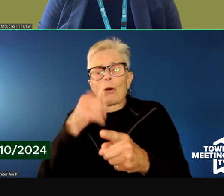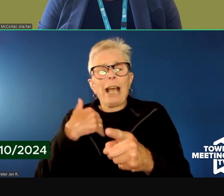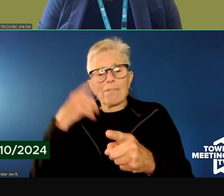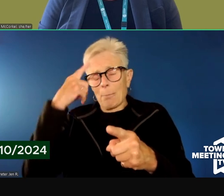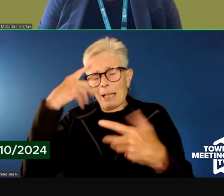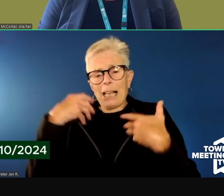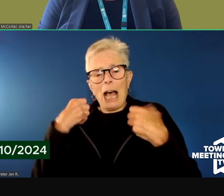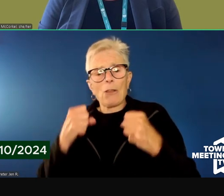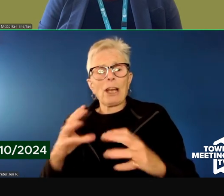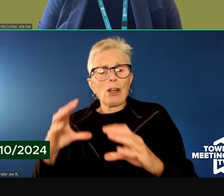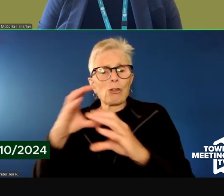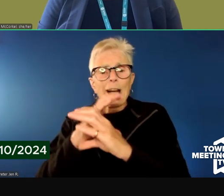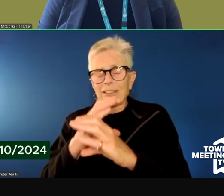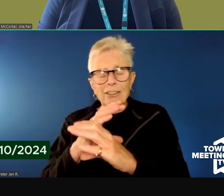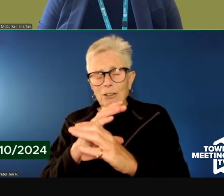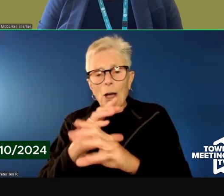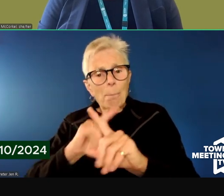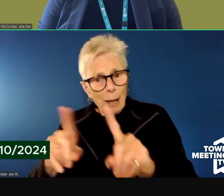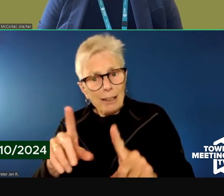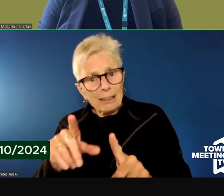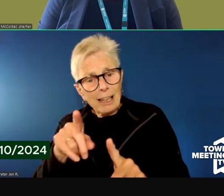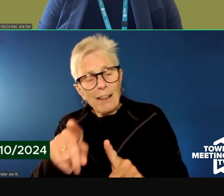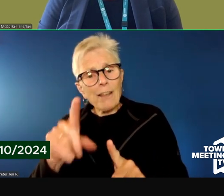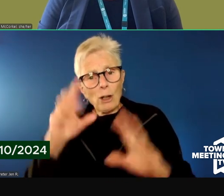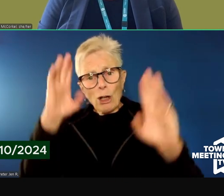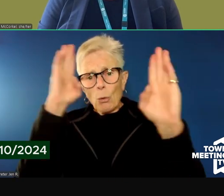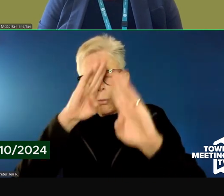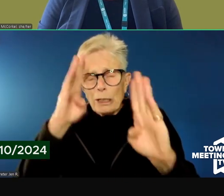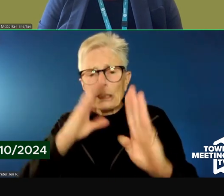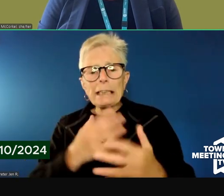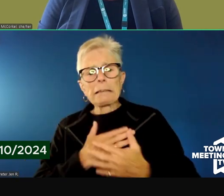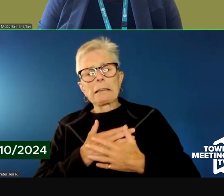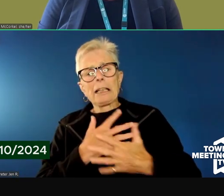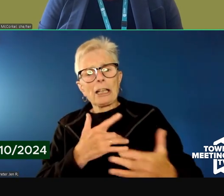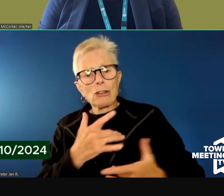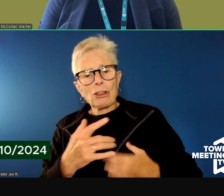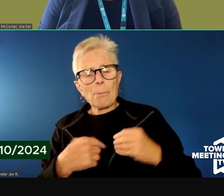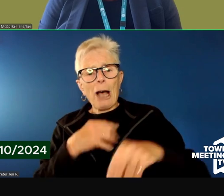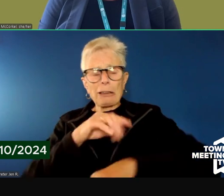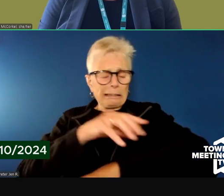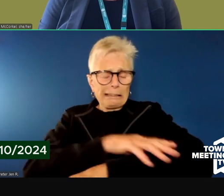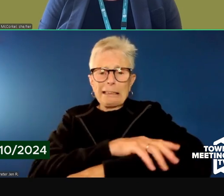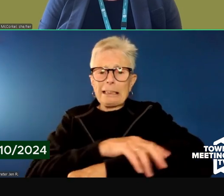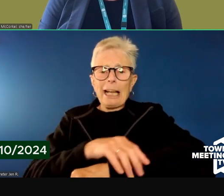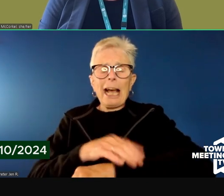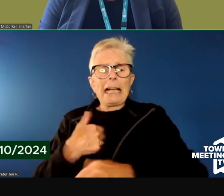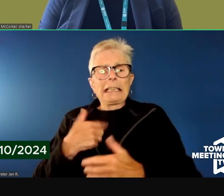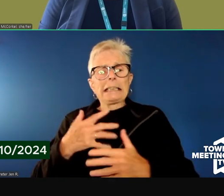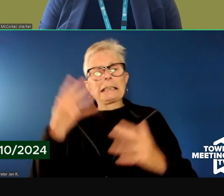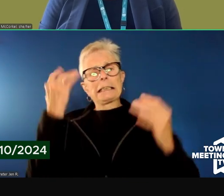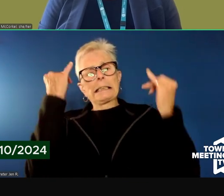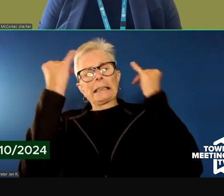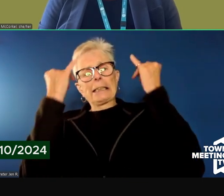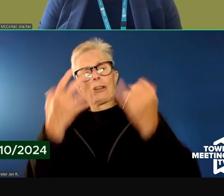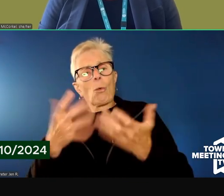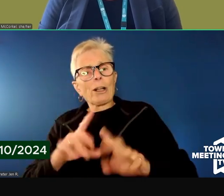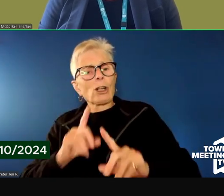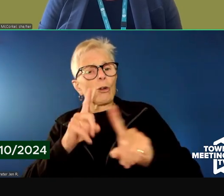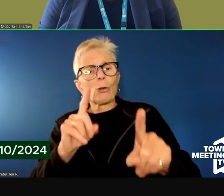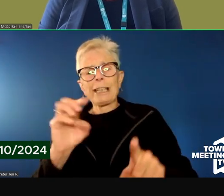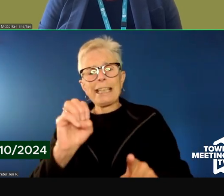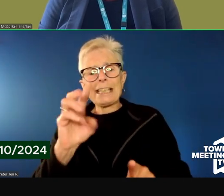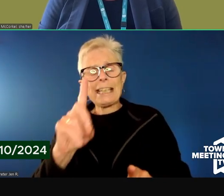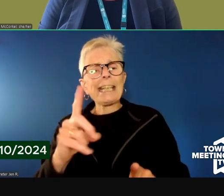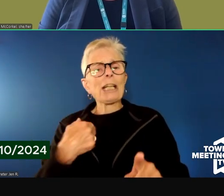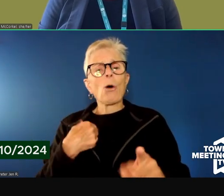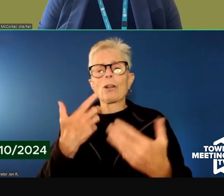health crisis exactly, but they might be worried or concerned about going to the emergency department or accessing other types